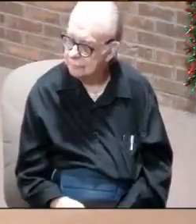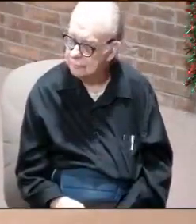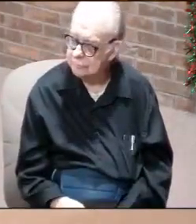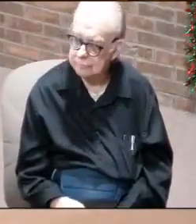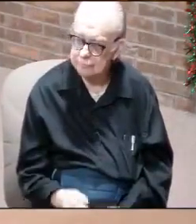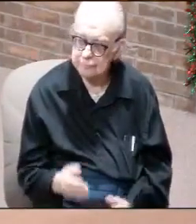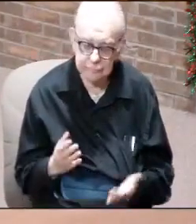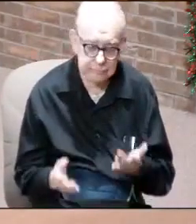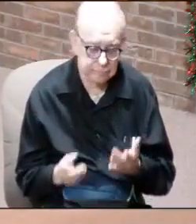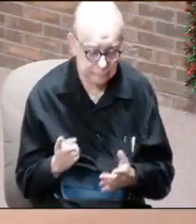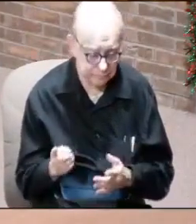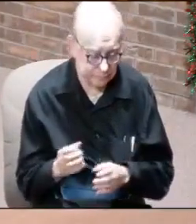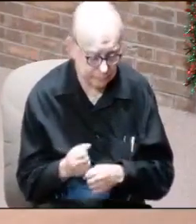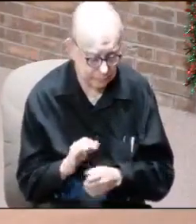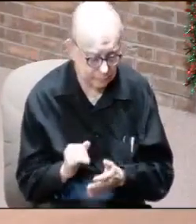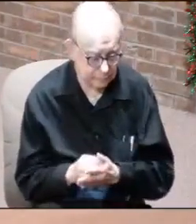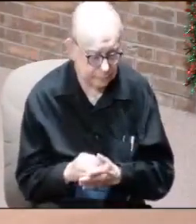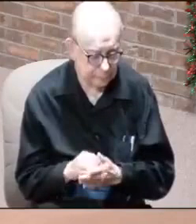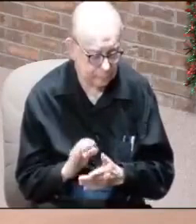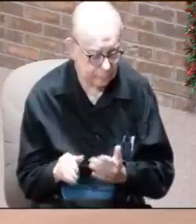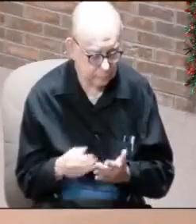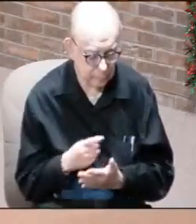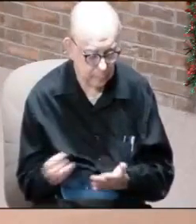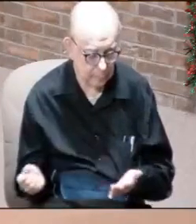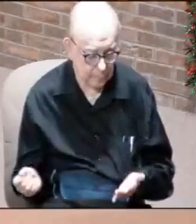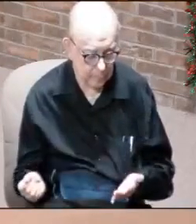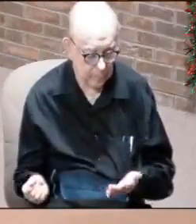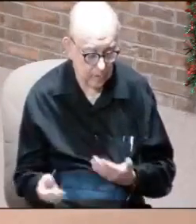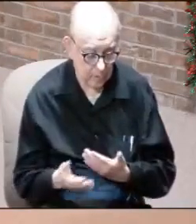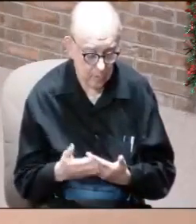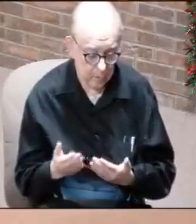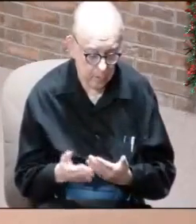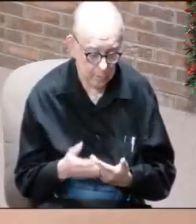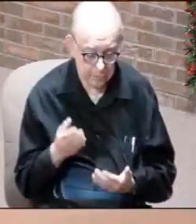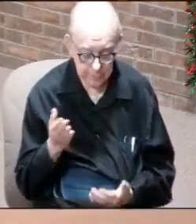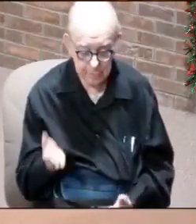You made it. Almost. We're almost there.